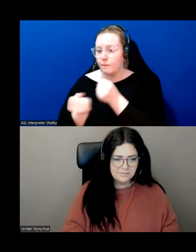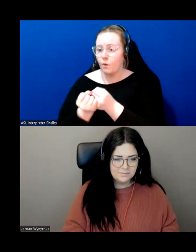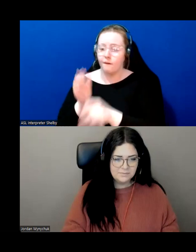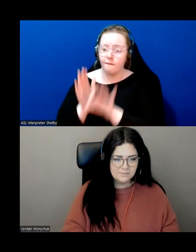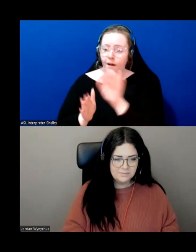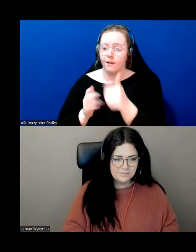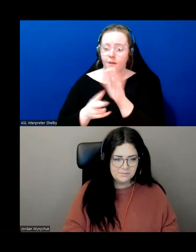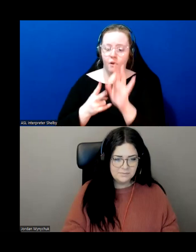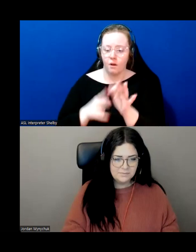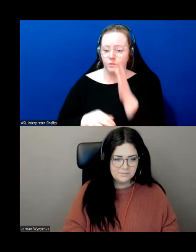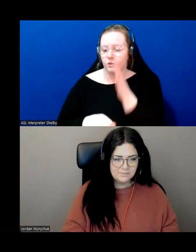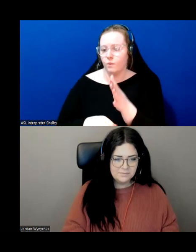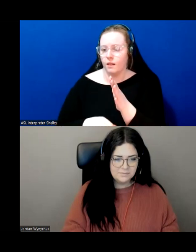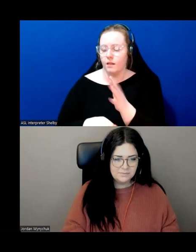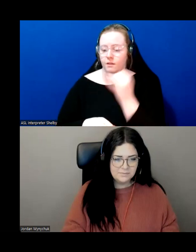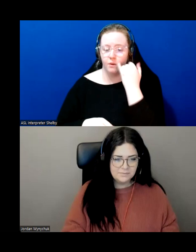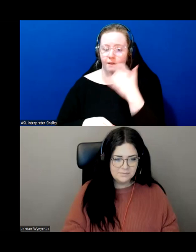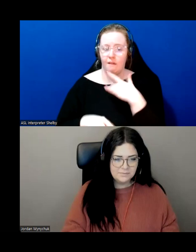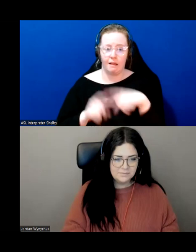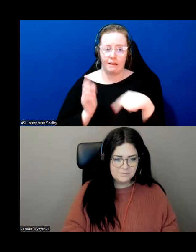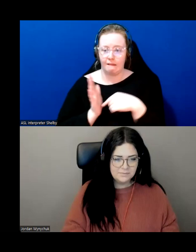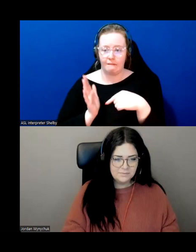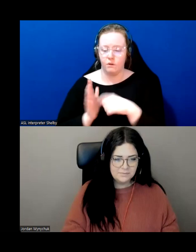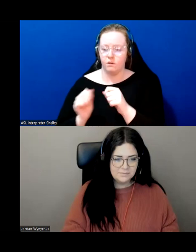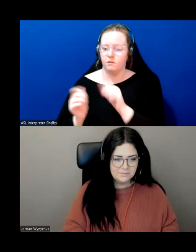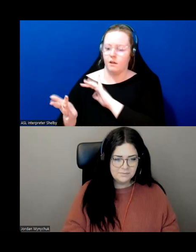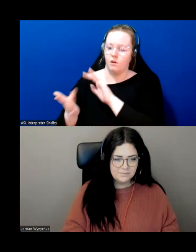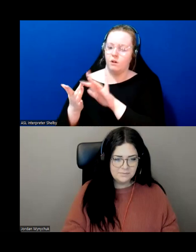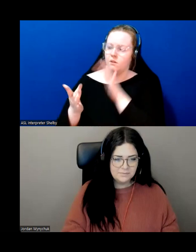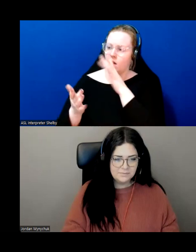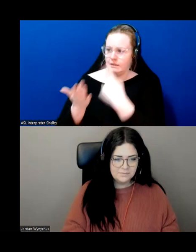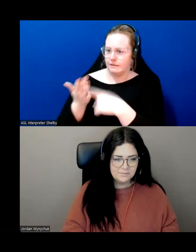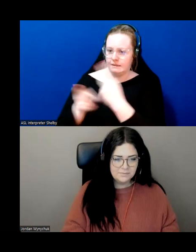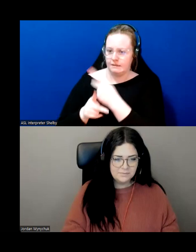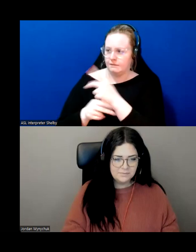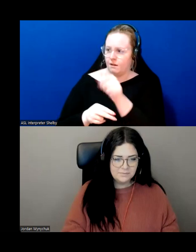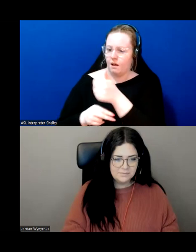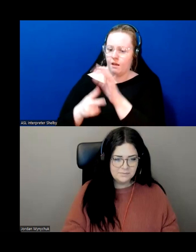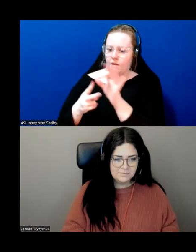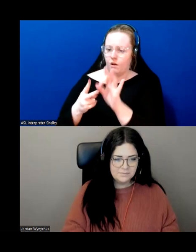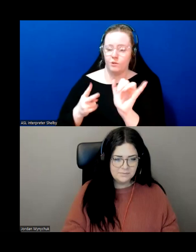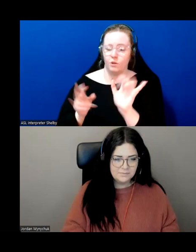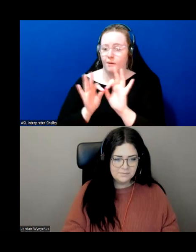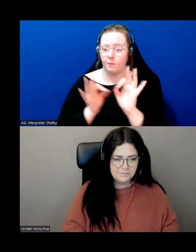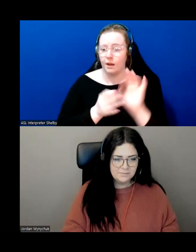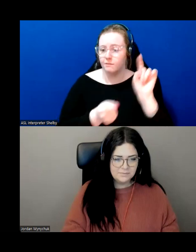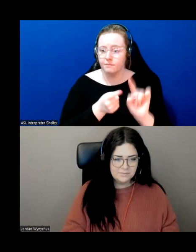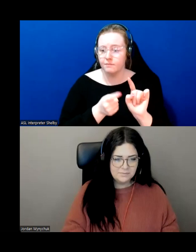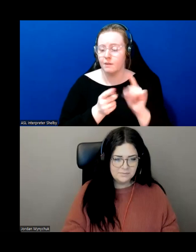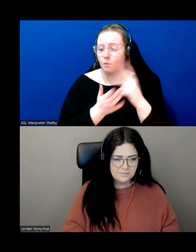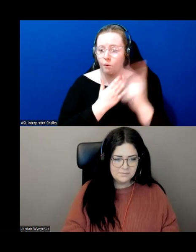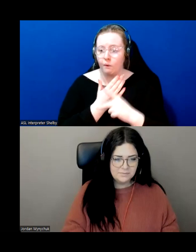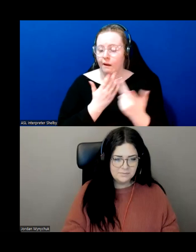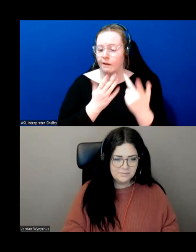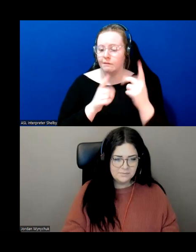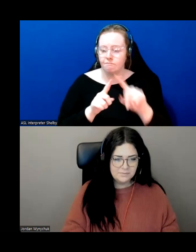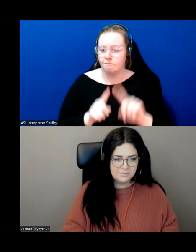work something out with you there are for example with the personal help buttons uh and there are subsidies available so um please discuss